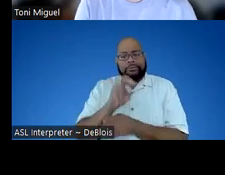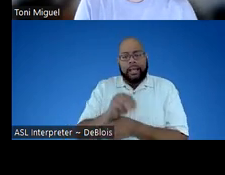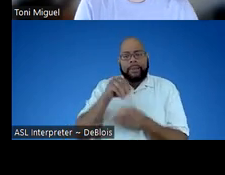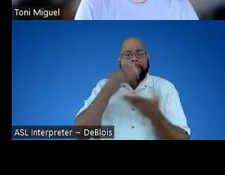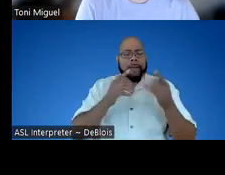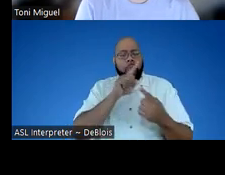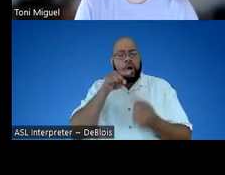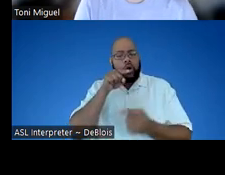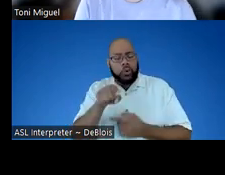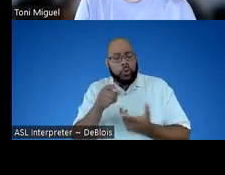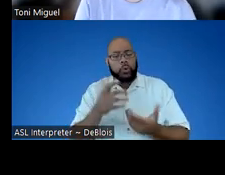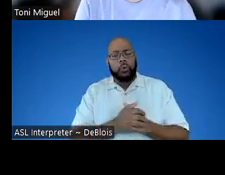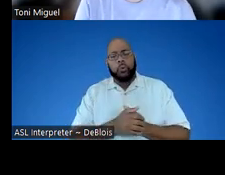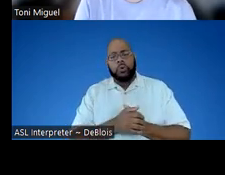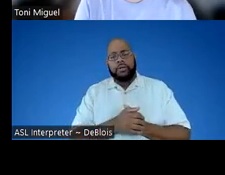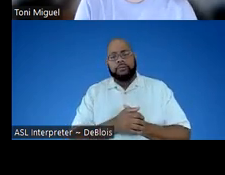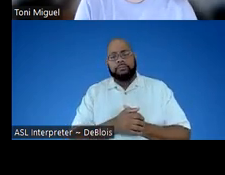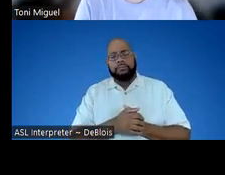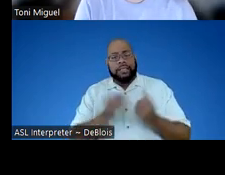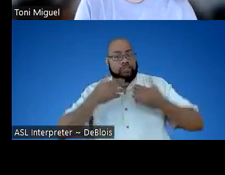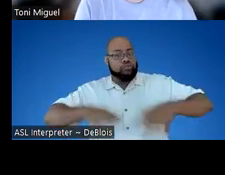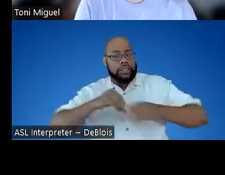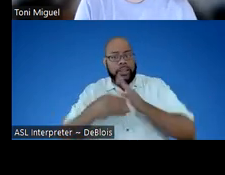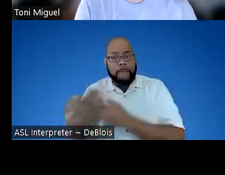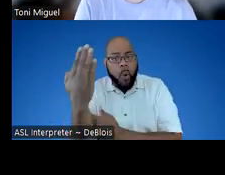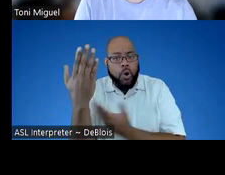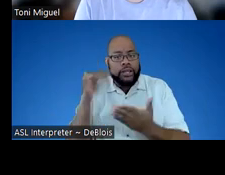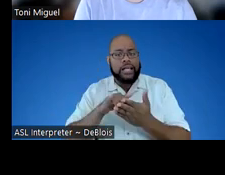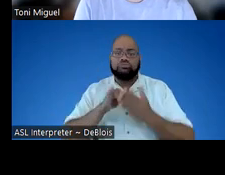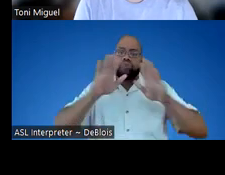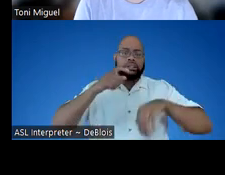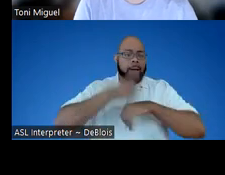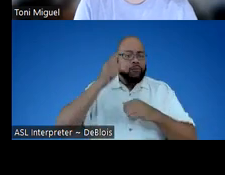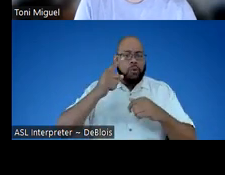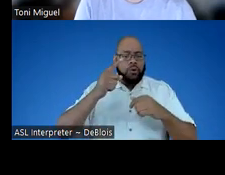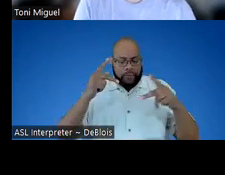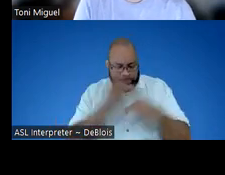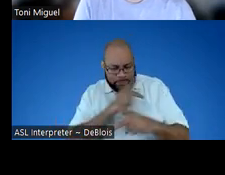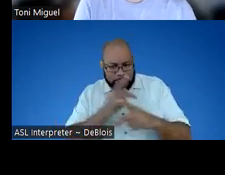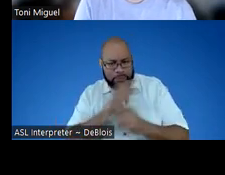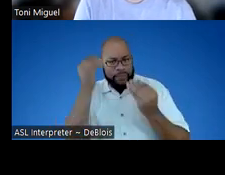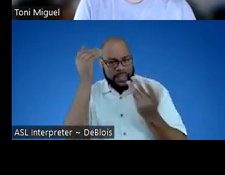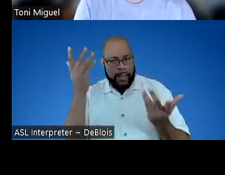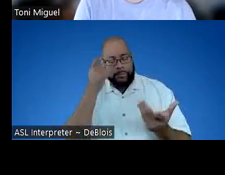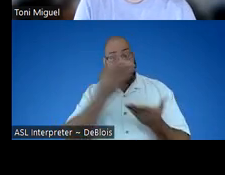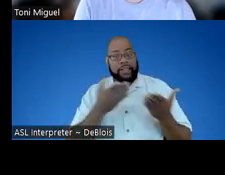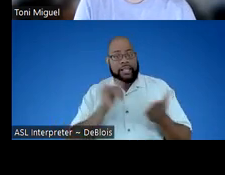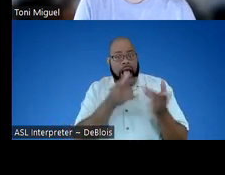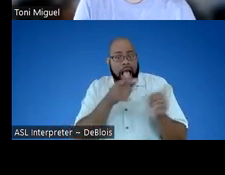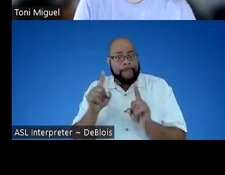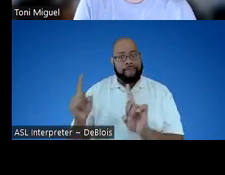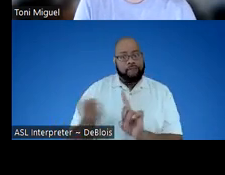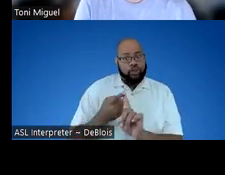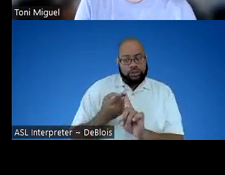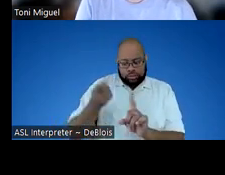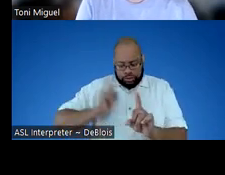maybe when you're, um, getting dressed in the morning? That's a great time for computational thinking because things go on first